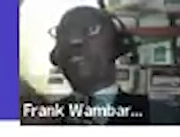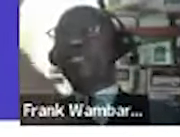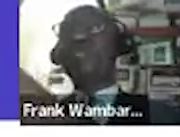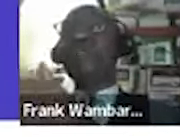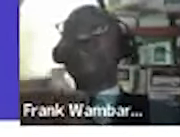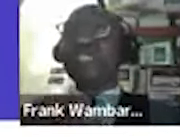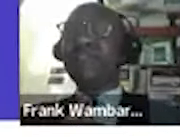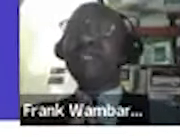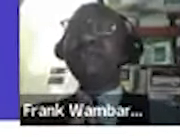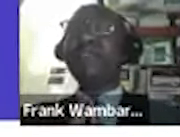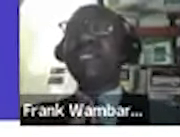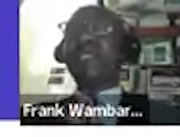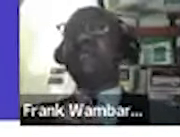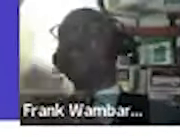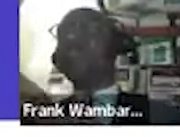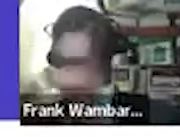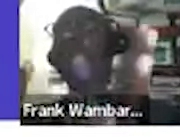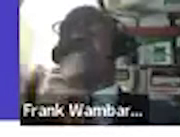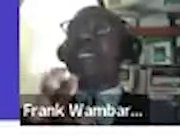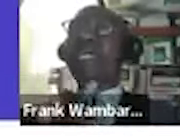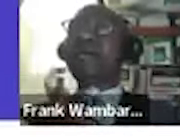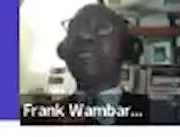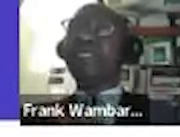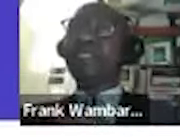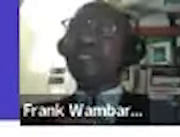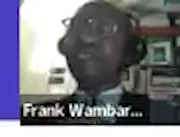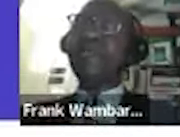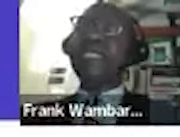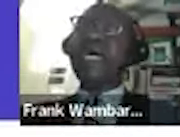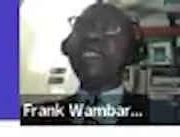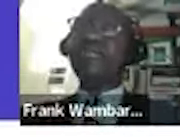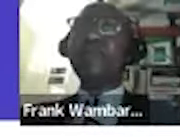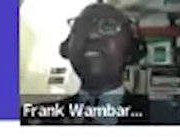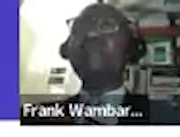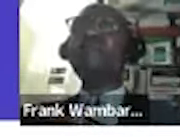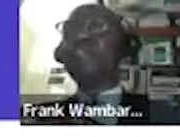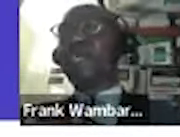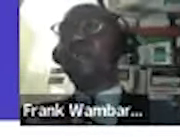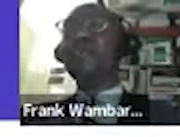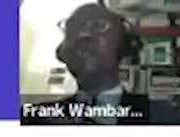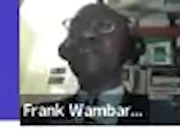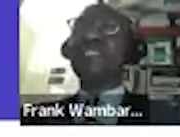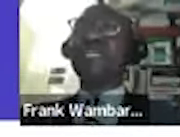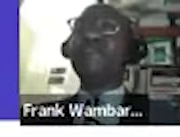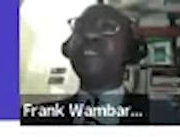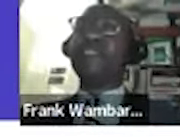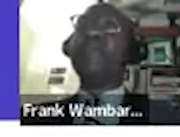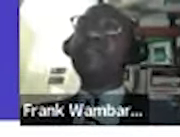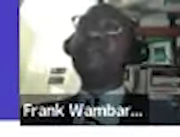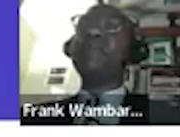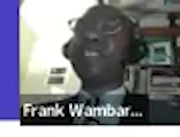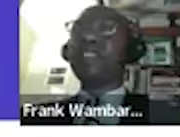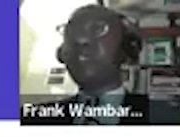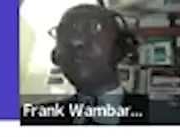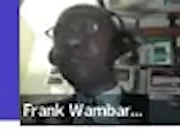the story he was giving and because people when they come in the foreign land especially if they are going on visitors fees that